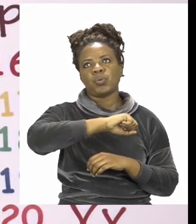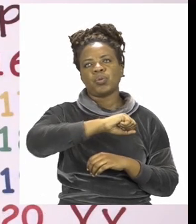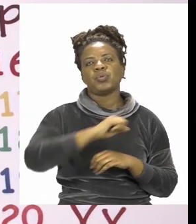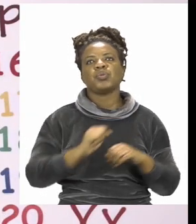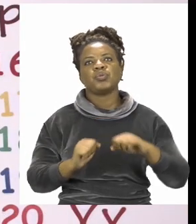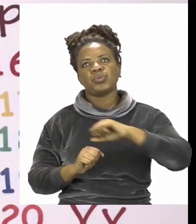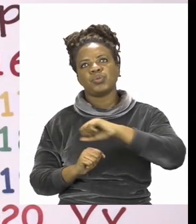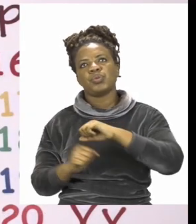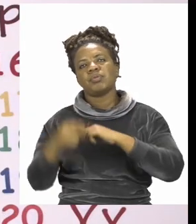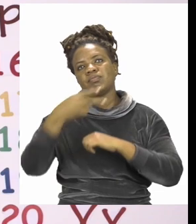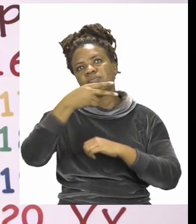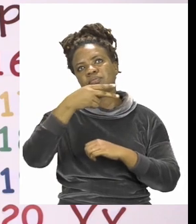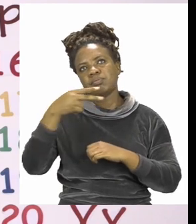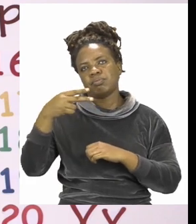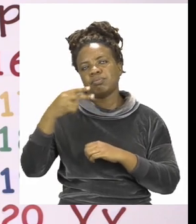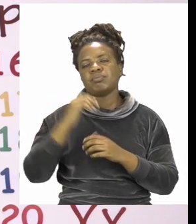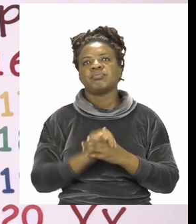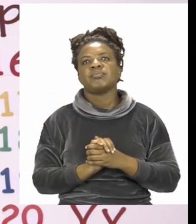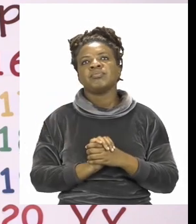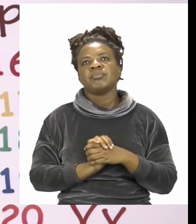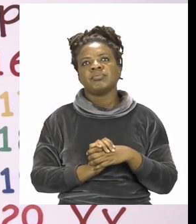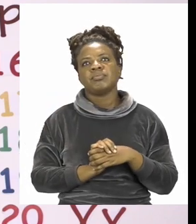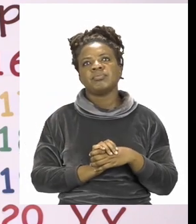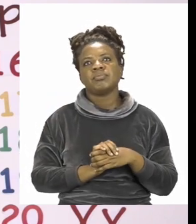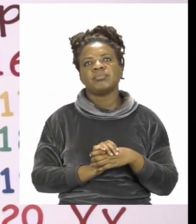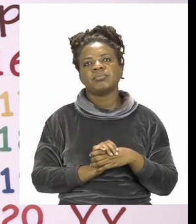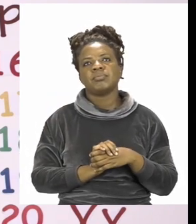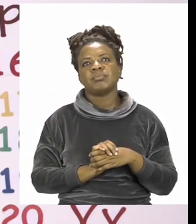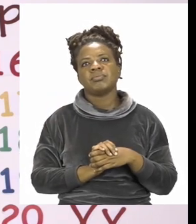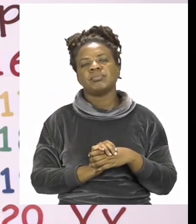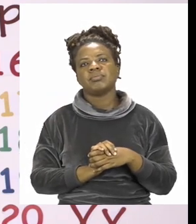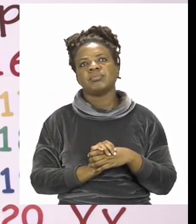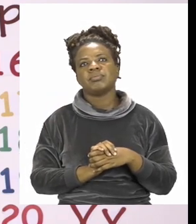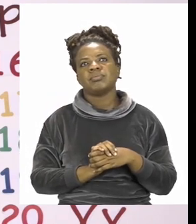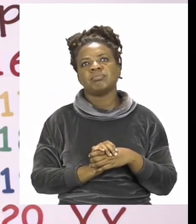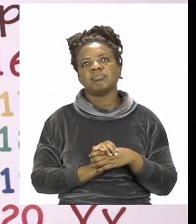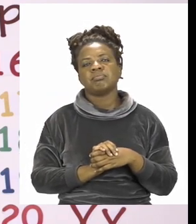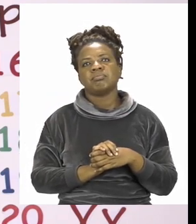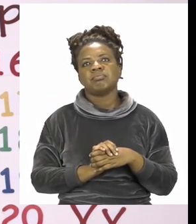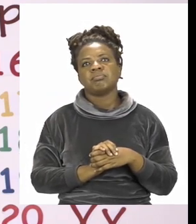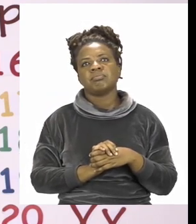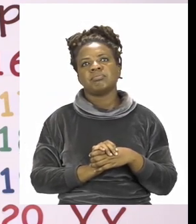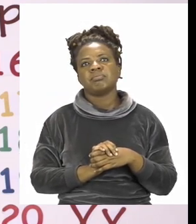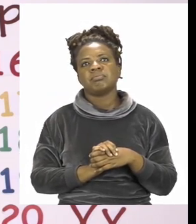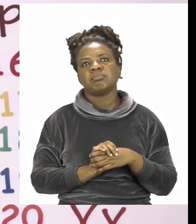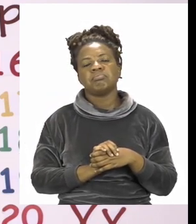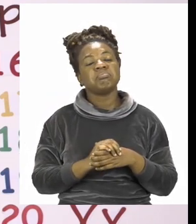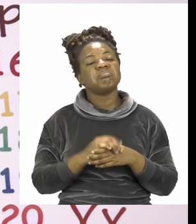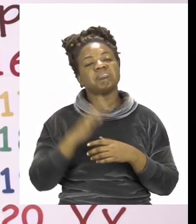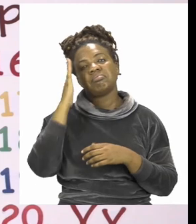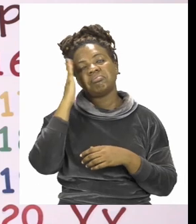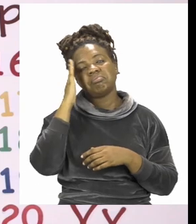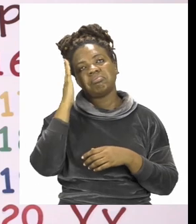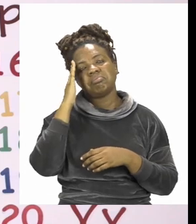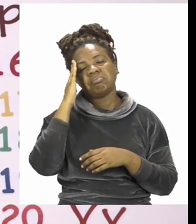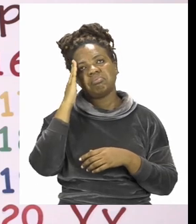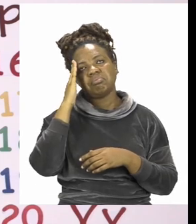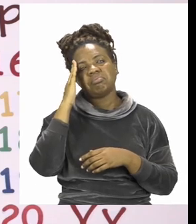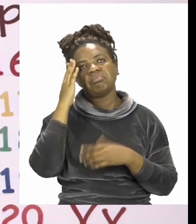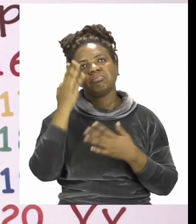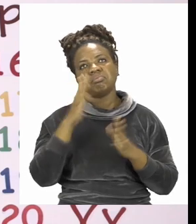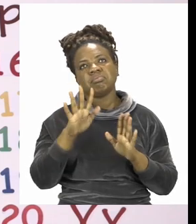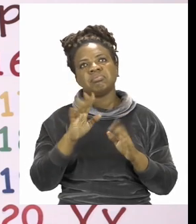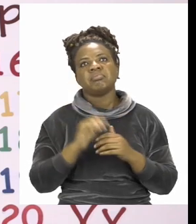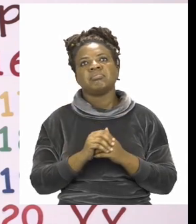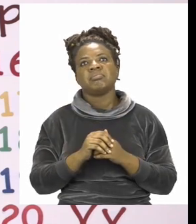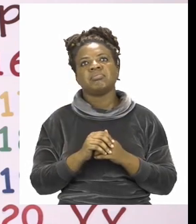equal to or smaller than. Now these ones I am sure we have bumped into them somewhere but today we are going